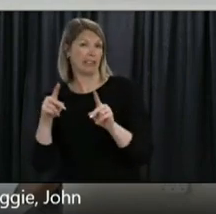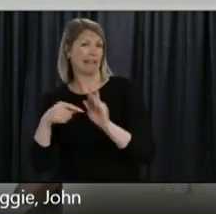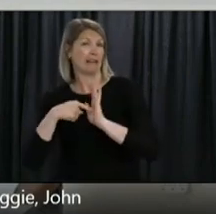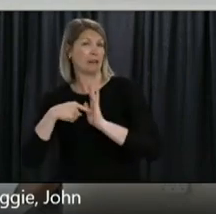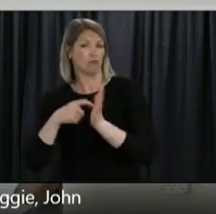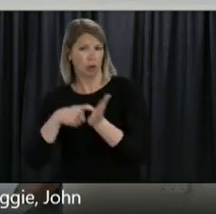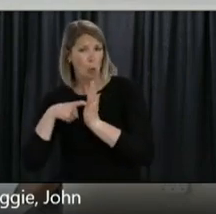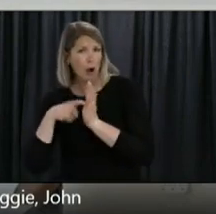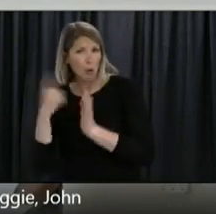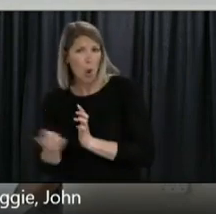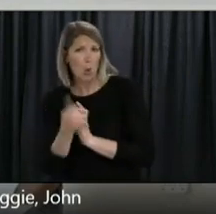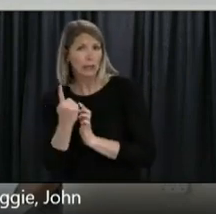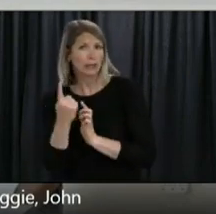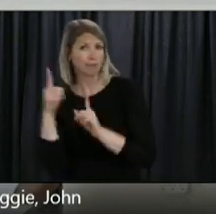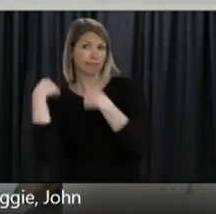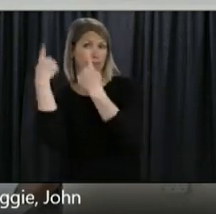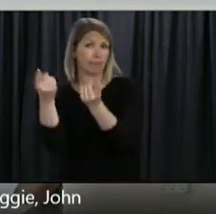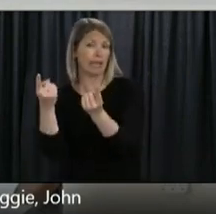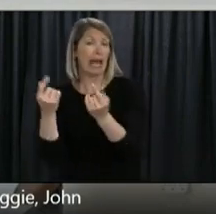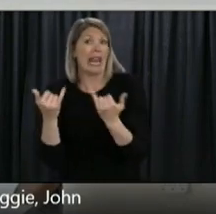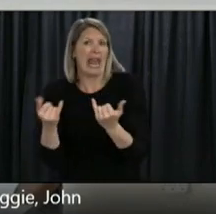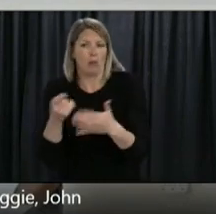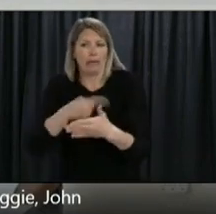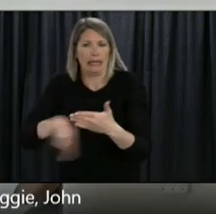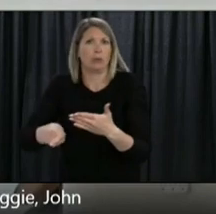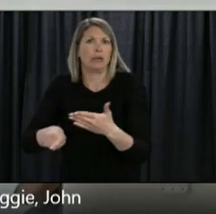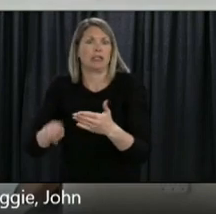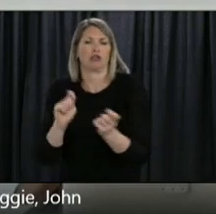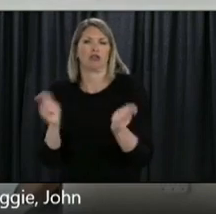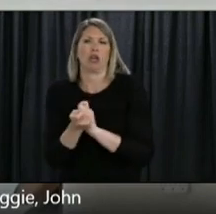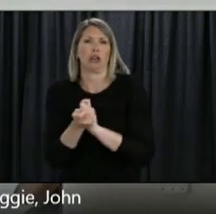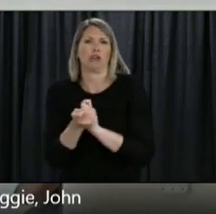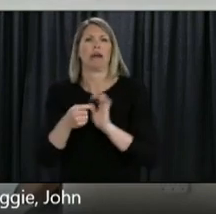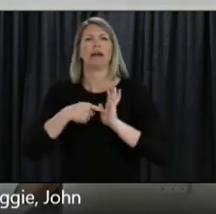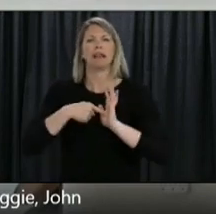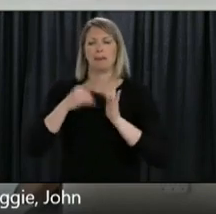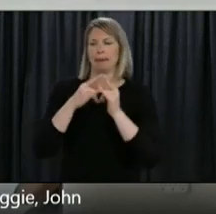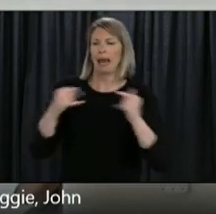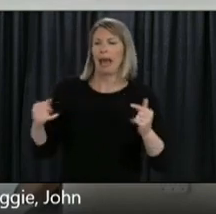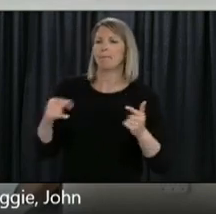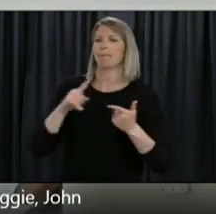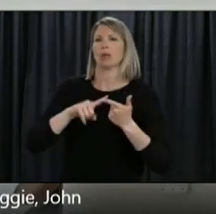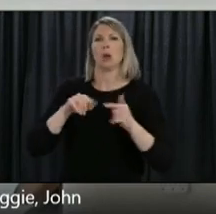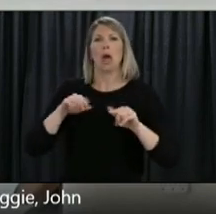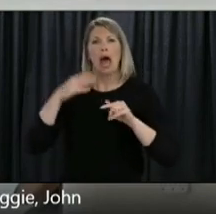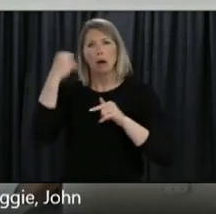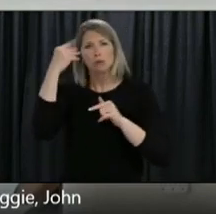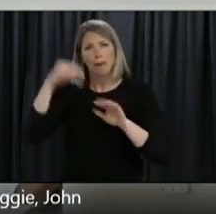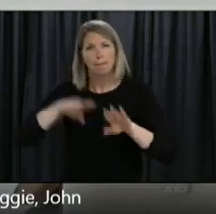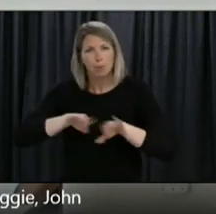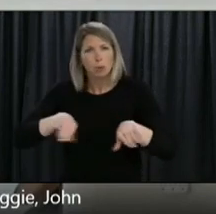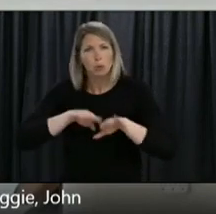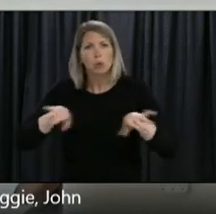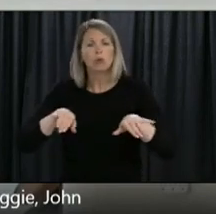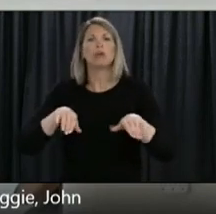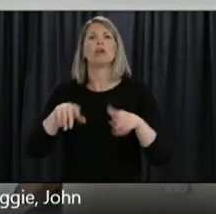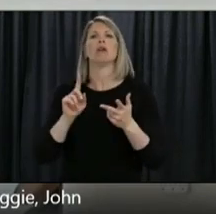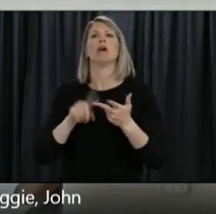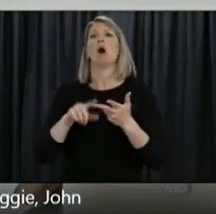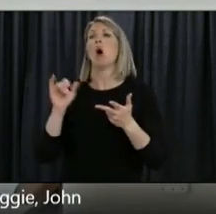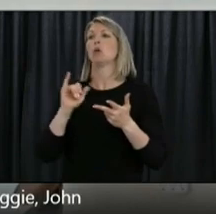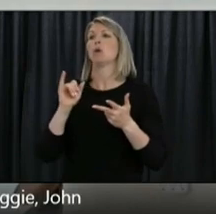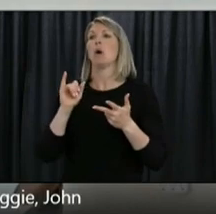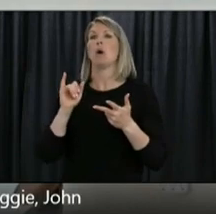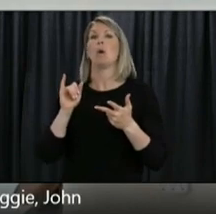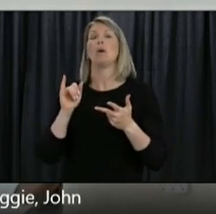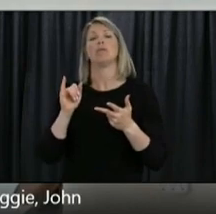restaurants at limited capacity and of course the hospitality for which Newfoundland and Labrador is